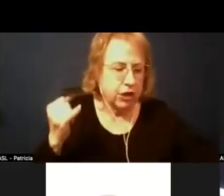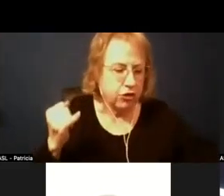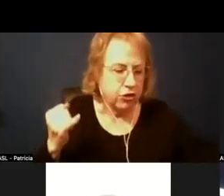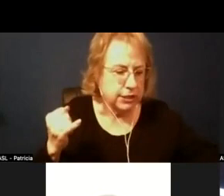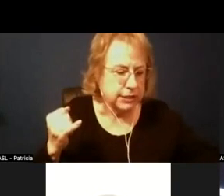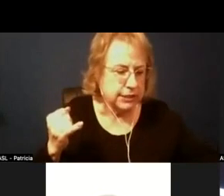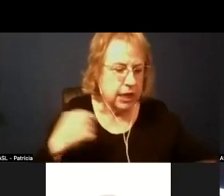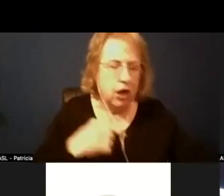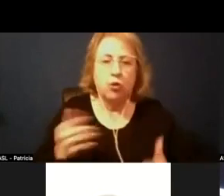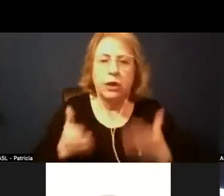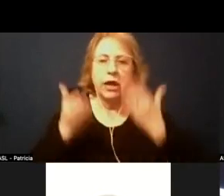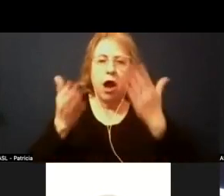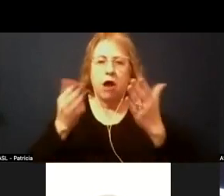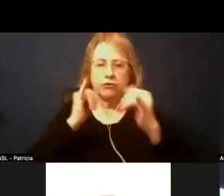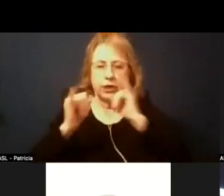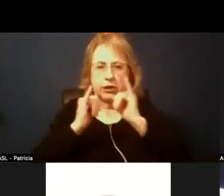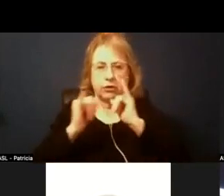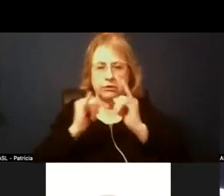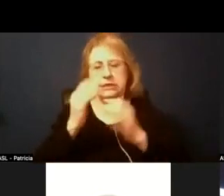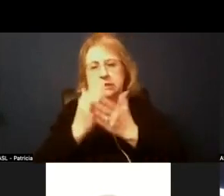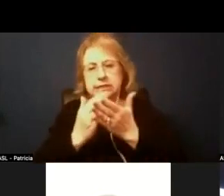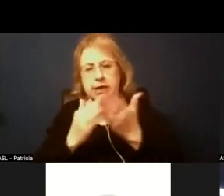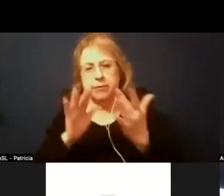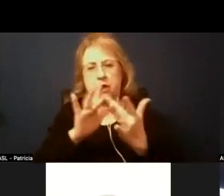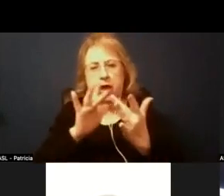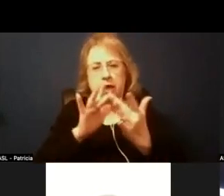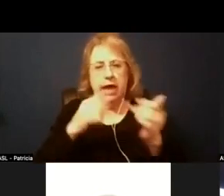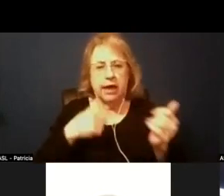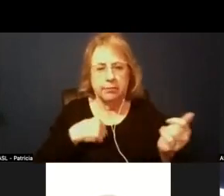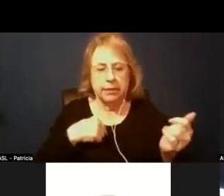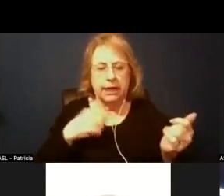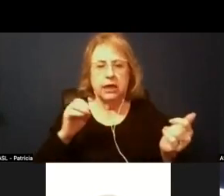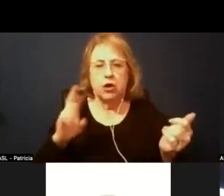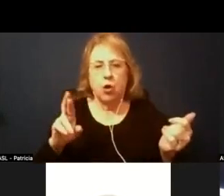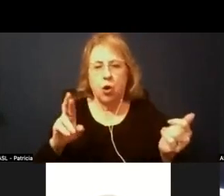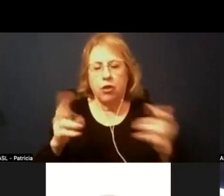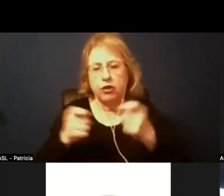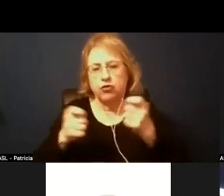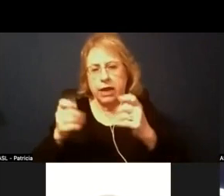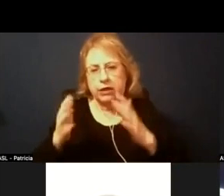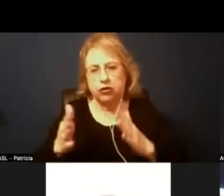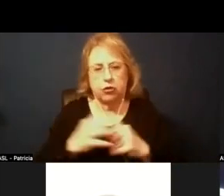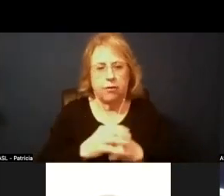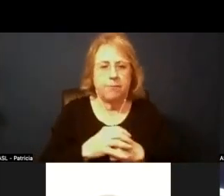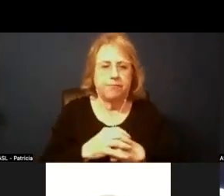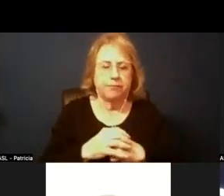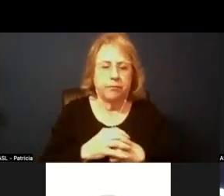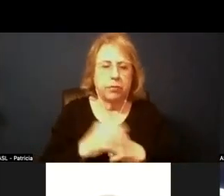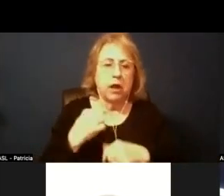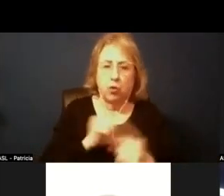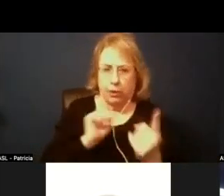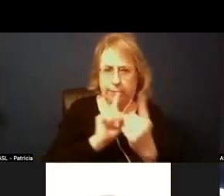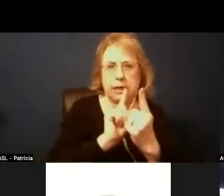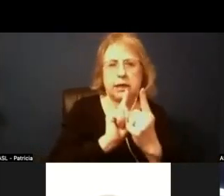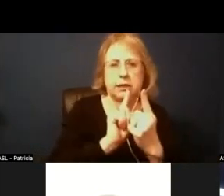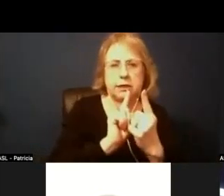offer interviews and some people do contact me or the you know director um and and we do meet with them